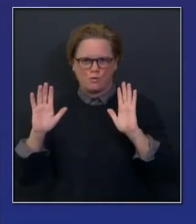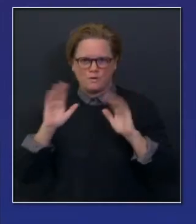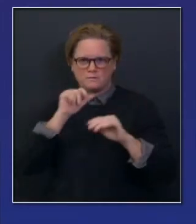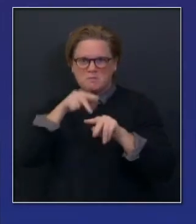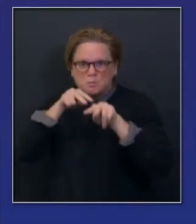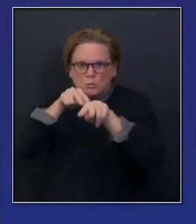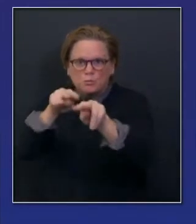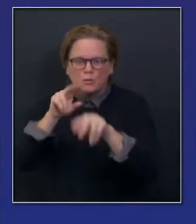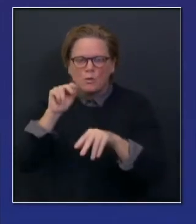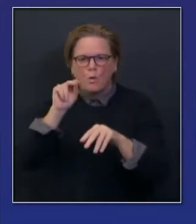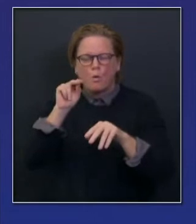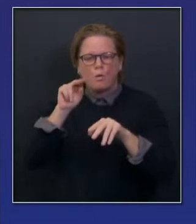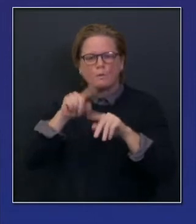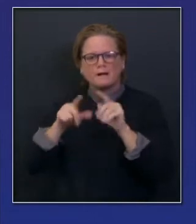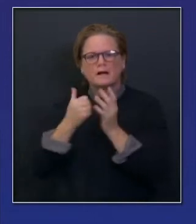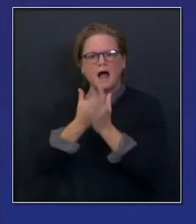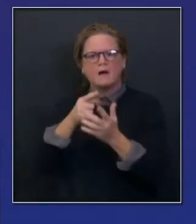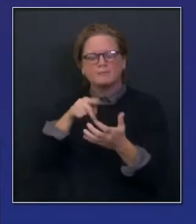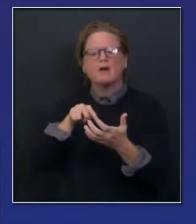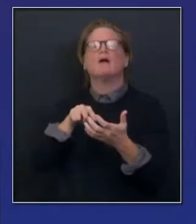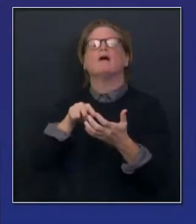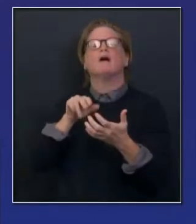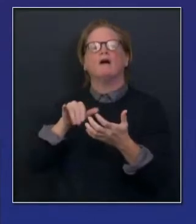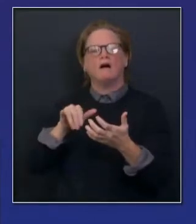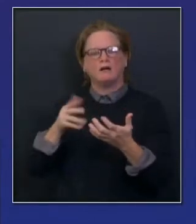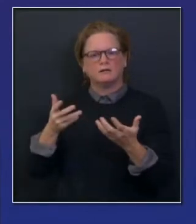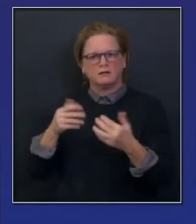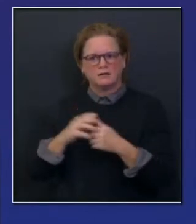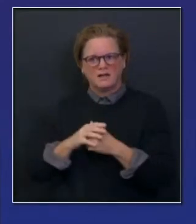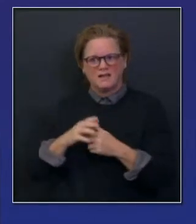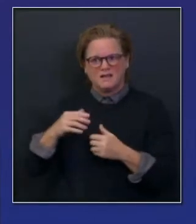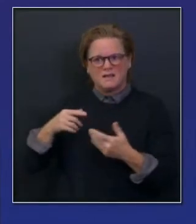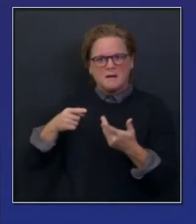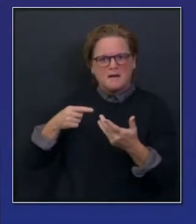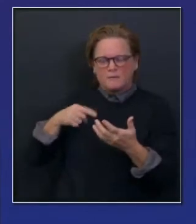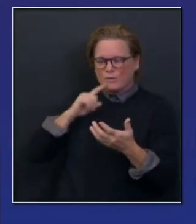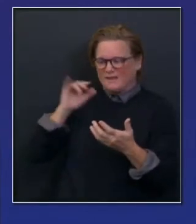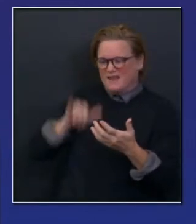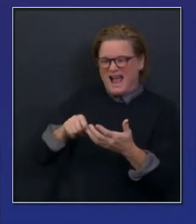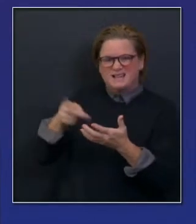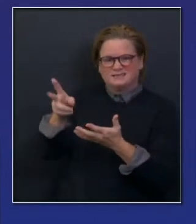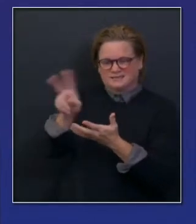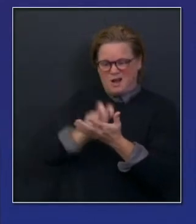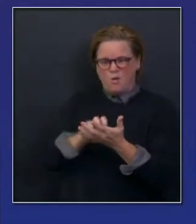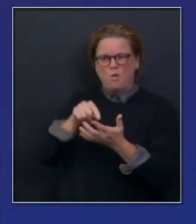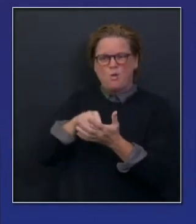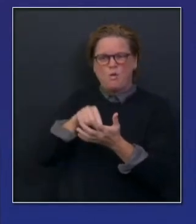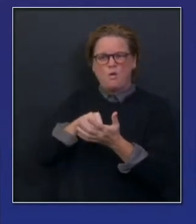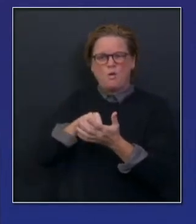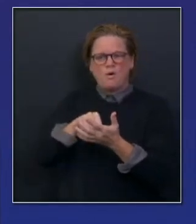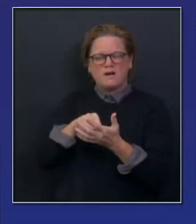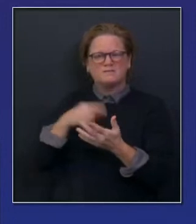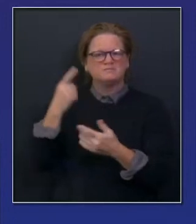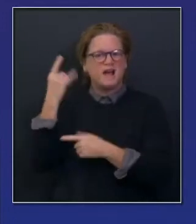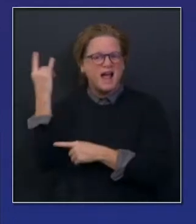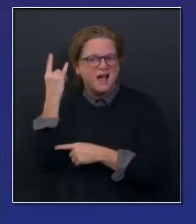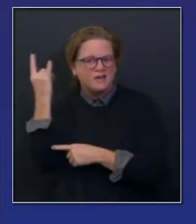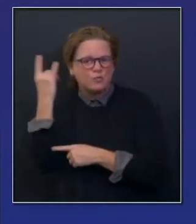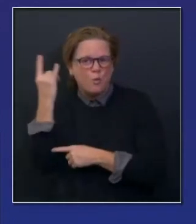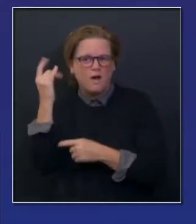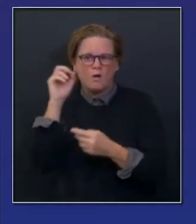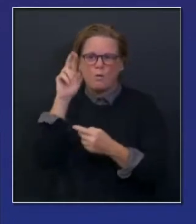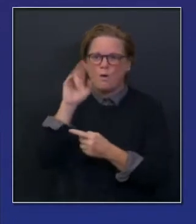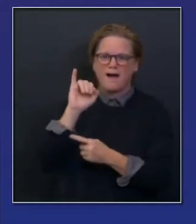use technology we're all familiar with, our smartphones. Some of you have the Android platform. Google. Some of have the iPhone